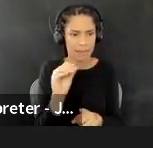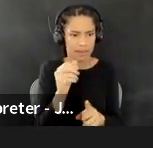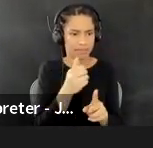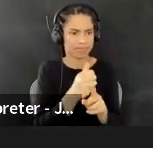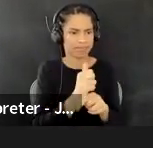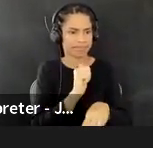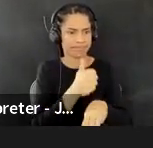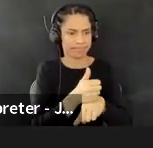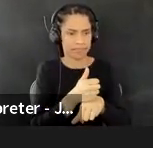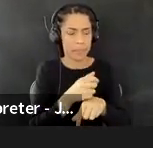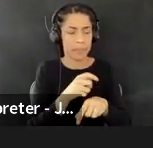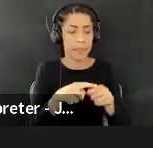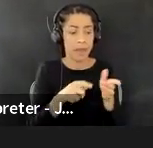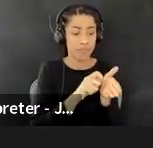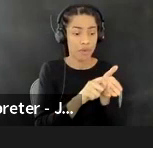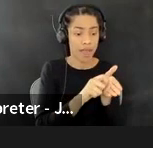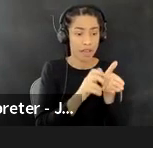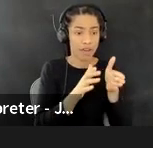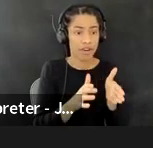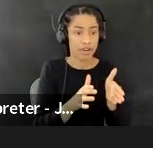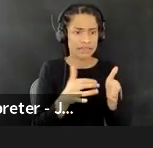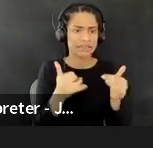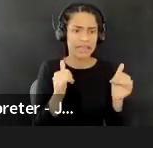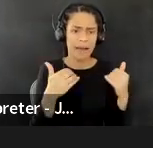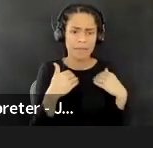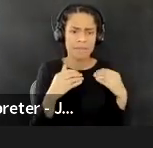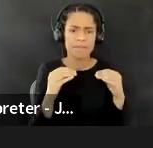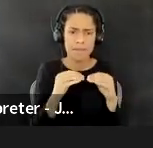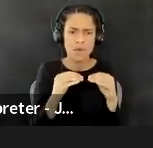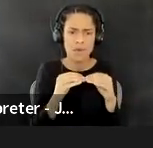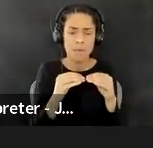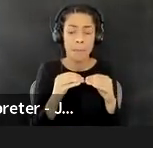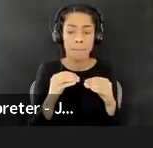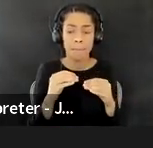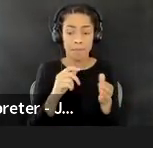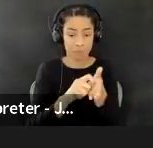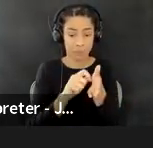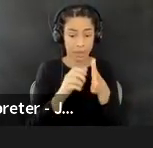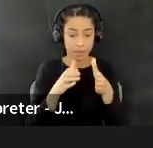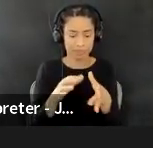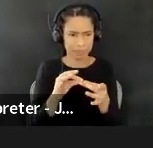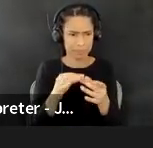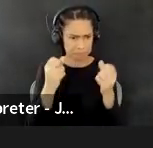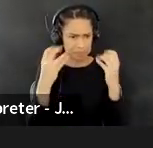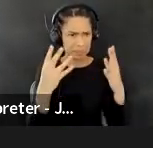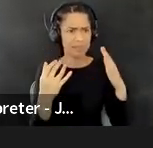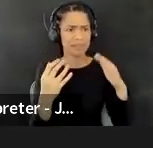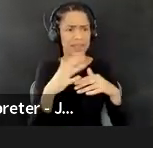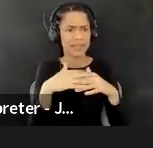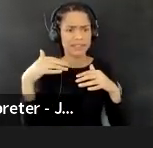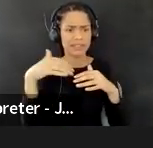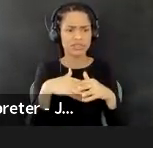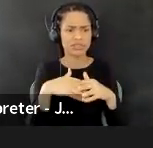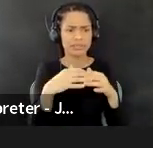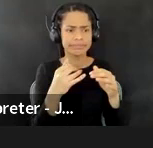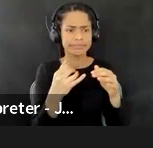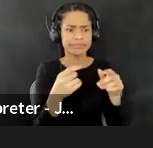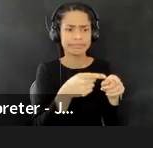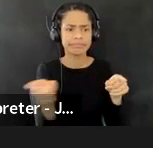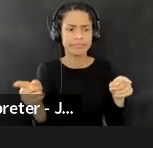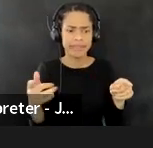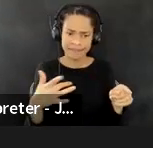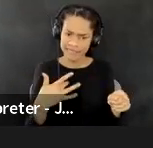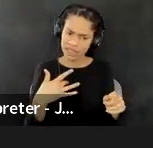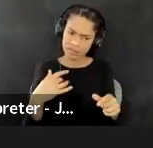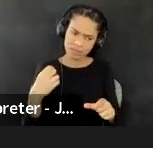of, okay, you know, um, many indigenous artists have, um, feel a deep sense of responsibility and accountability to their own